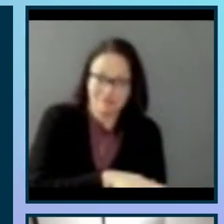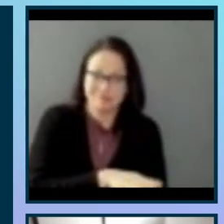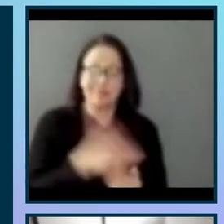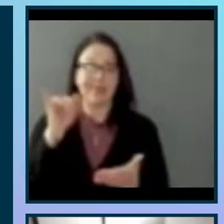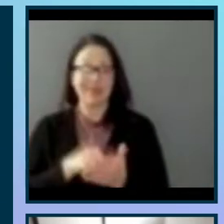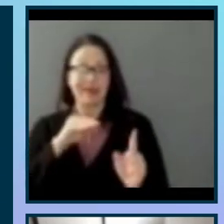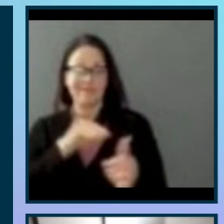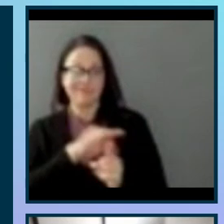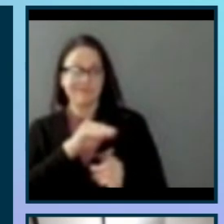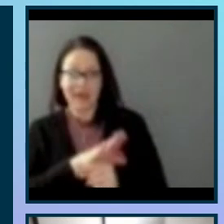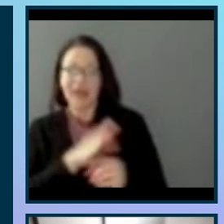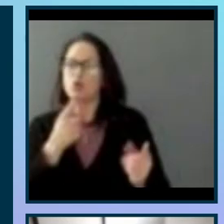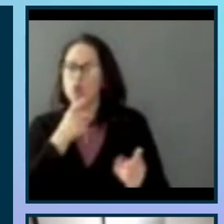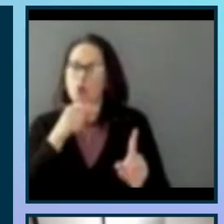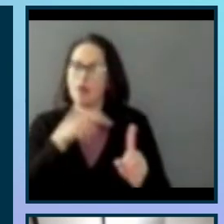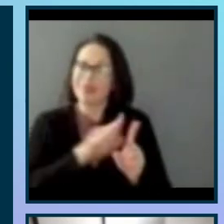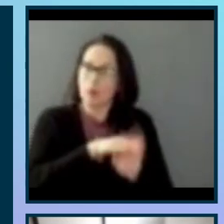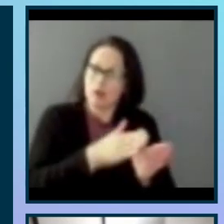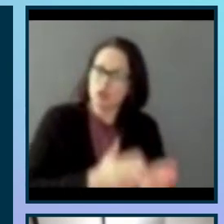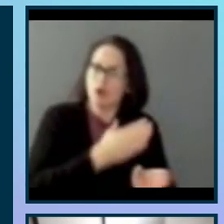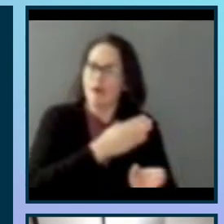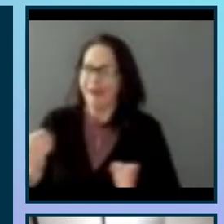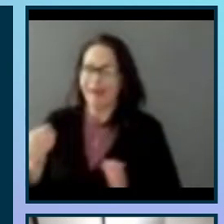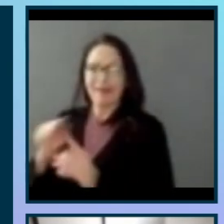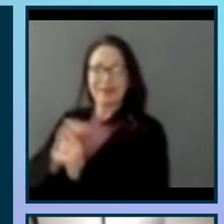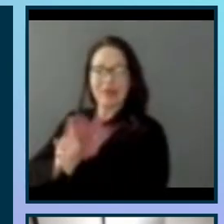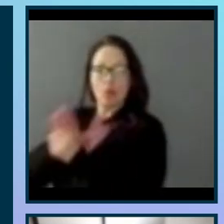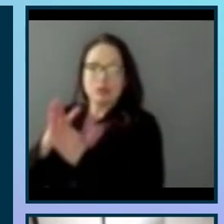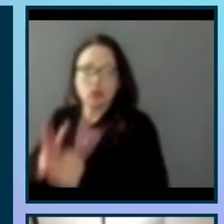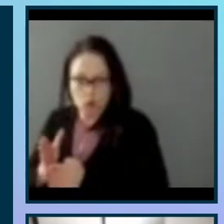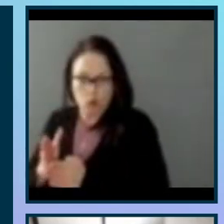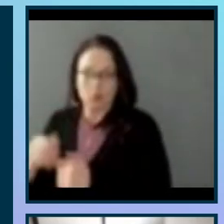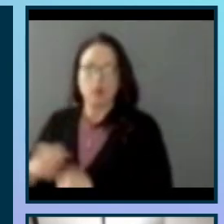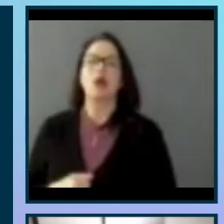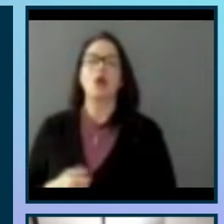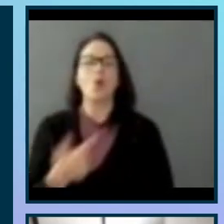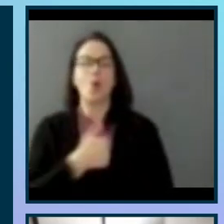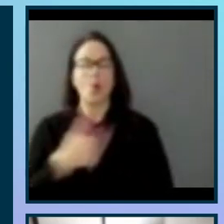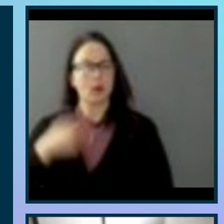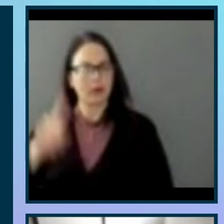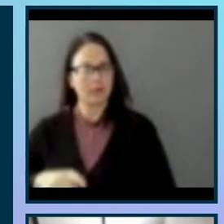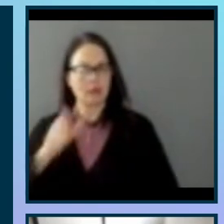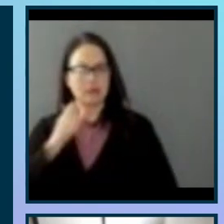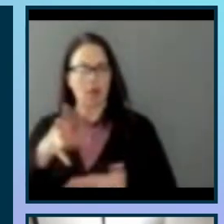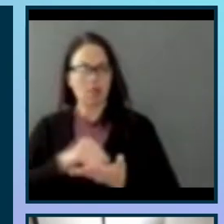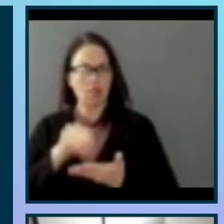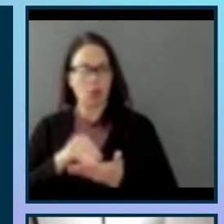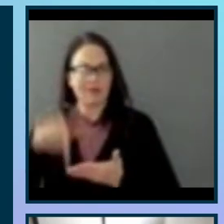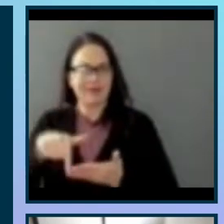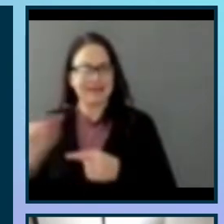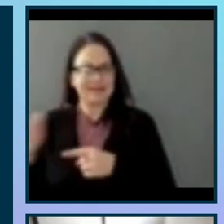oppressors. To unlearn oppression, we must acknowledge our everyday oppressive practices and engage in critical self